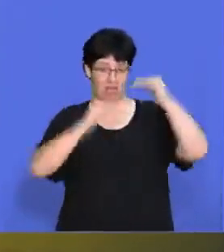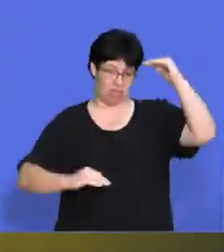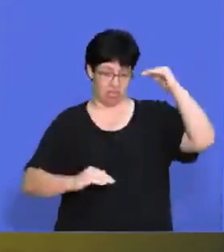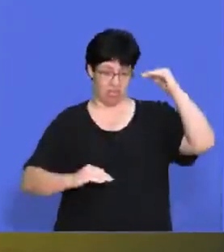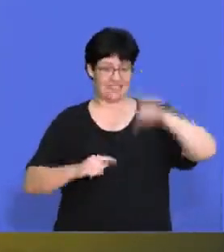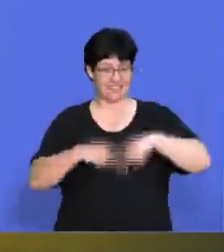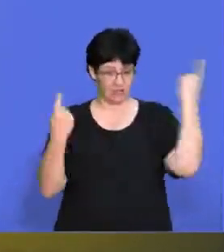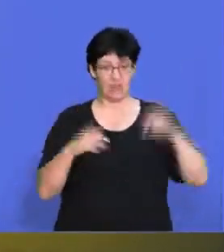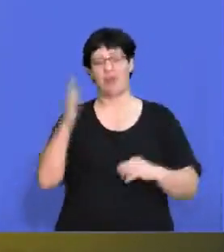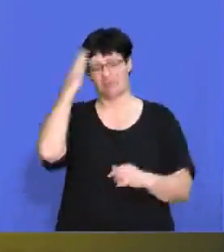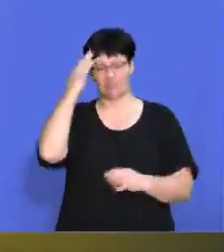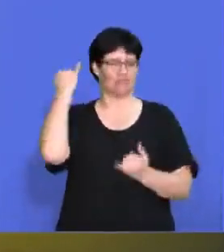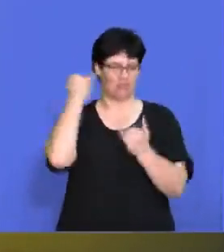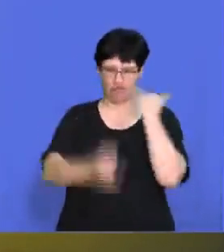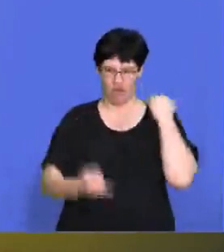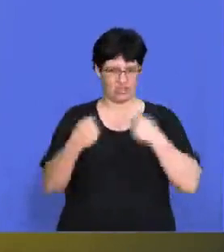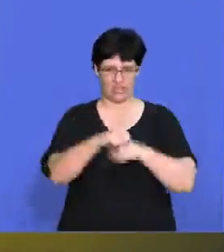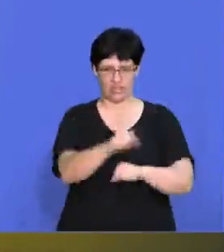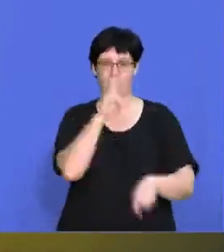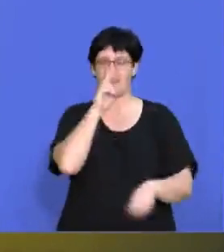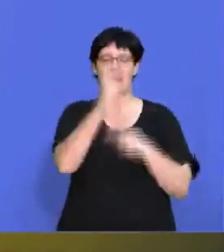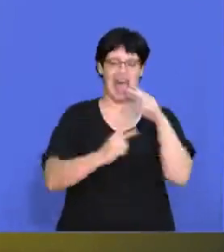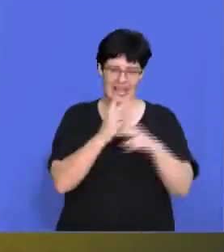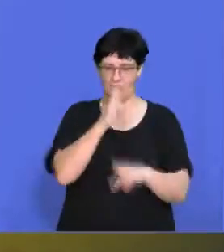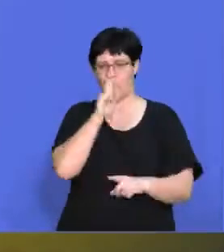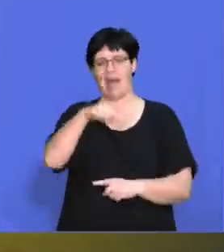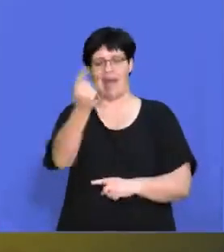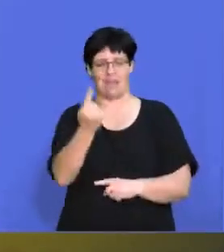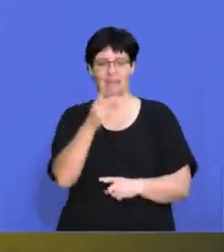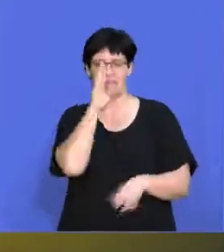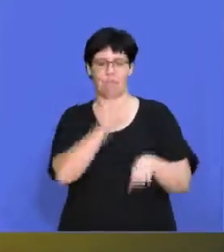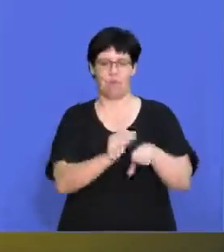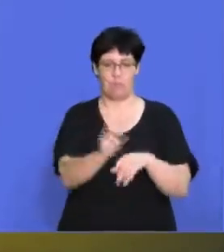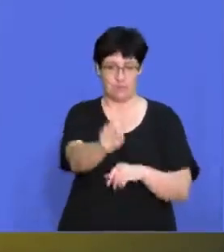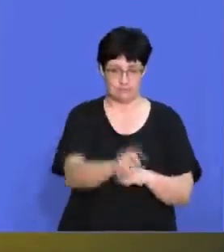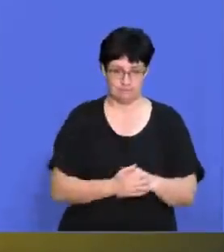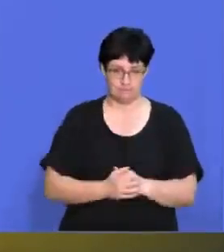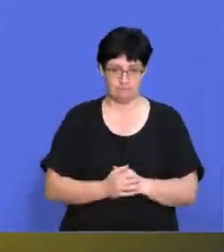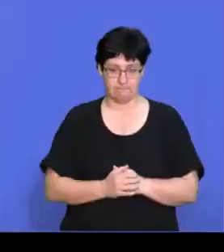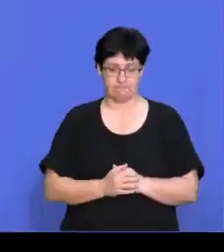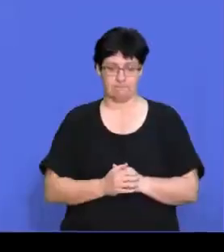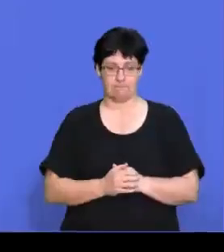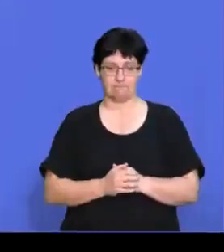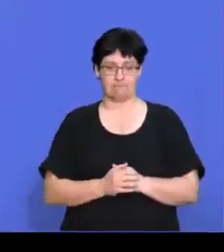big deviation in that, then they know that they're going to have to relook at that strategy and see what the problem is.